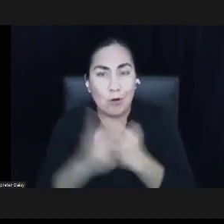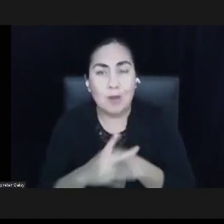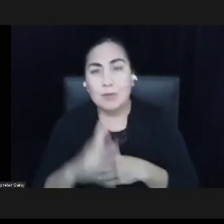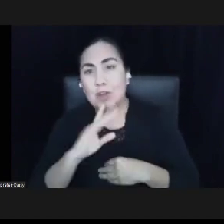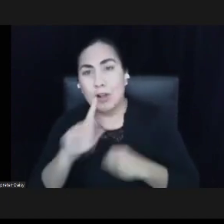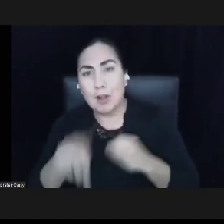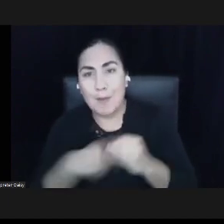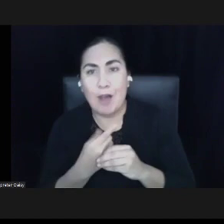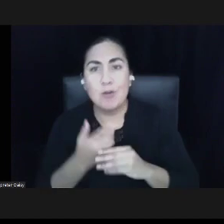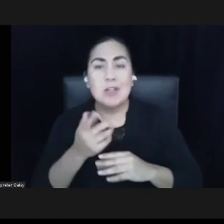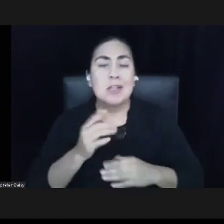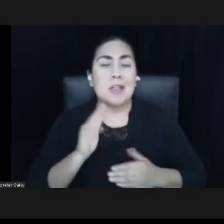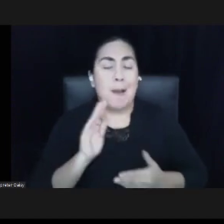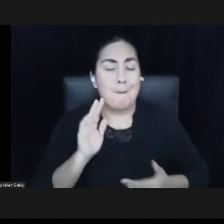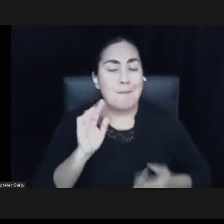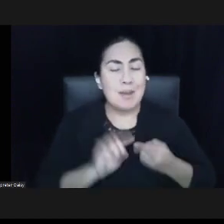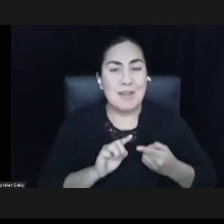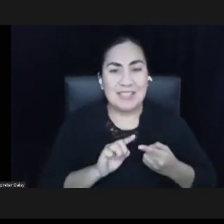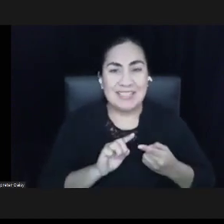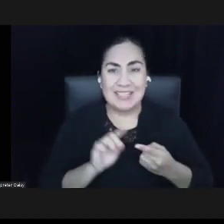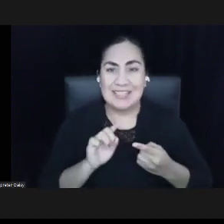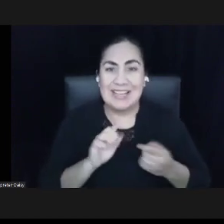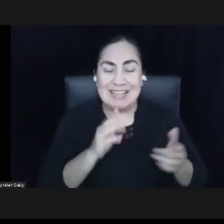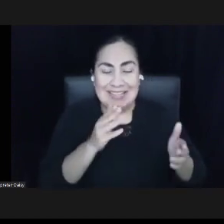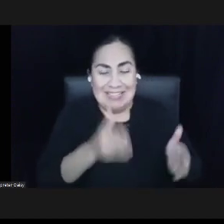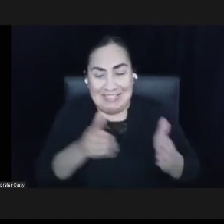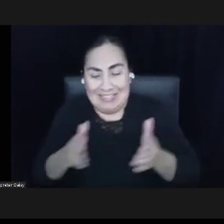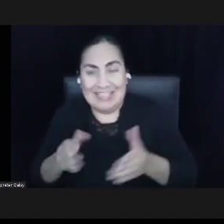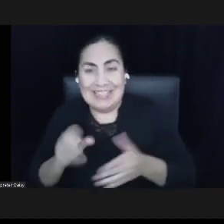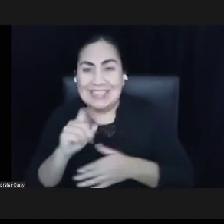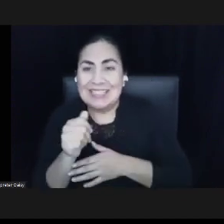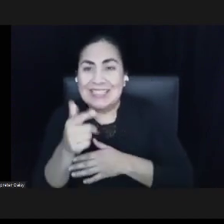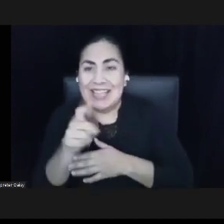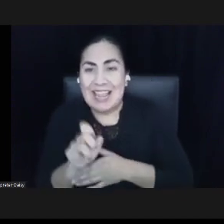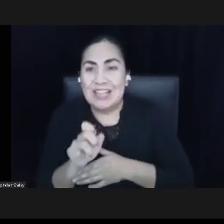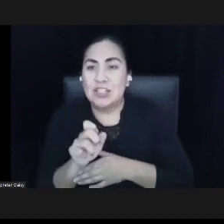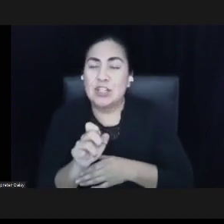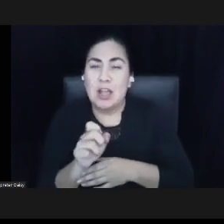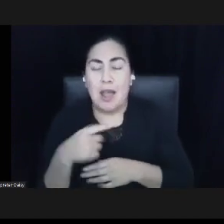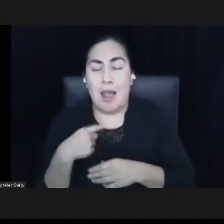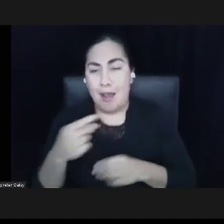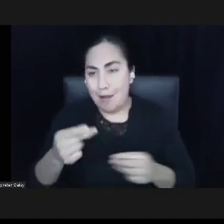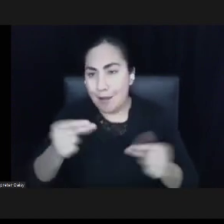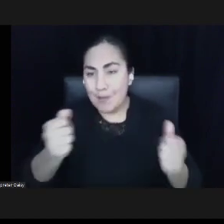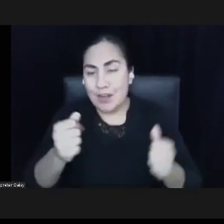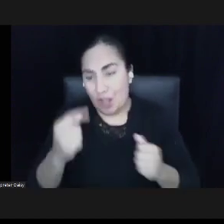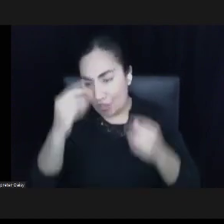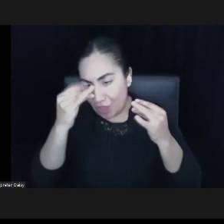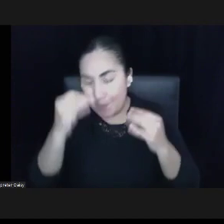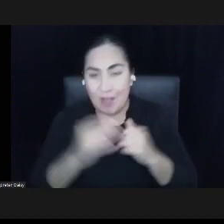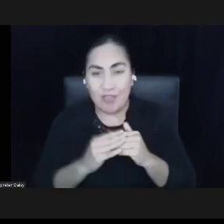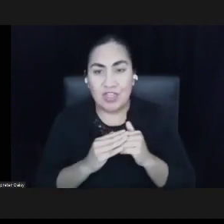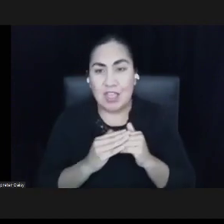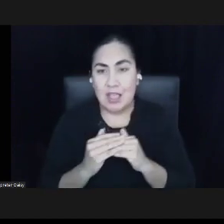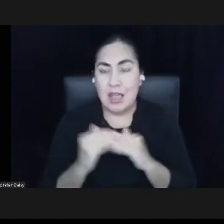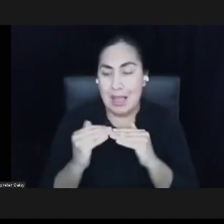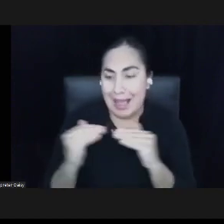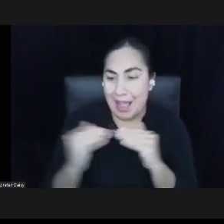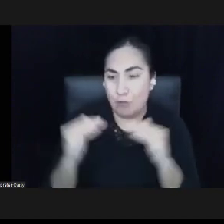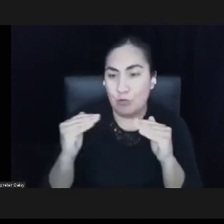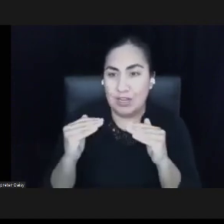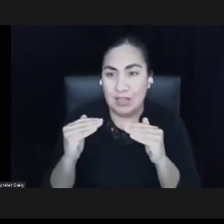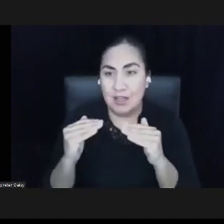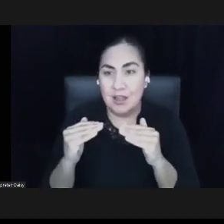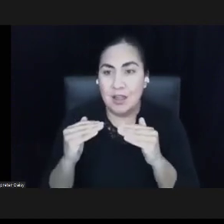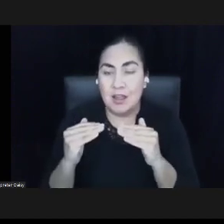adaptation, I immediately thought of the equity versus equality conversation and that key being building